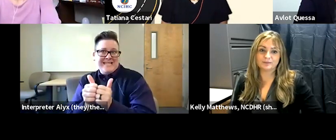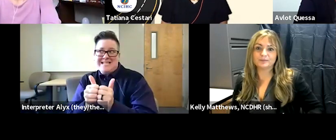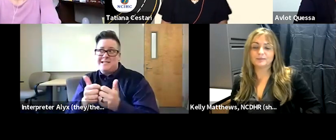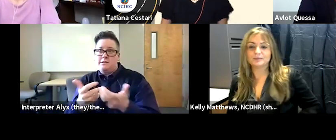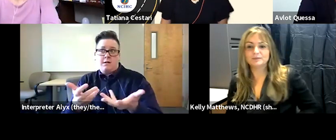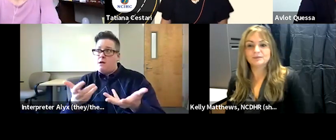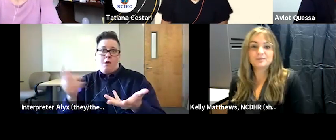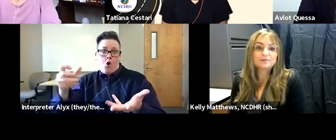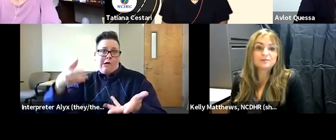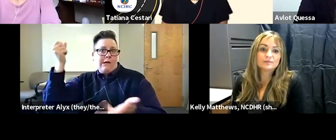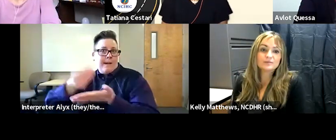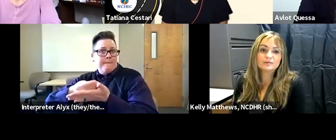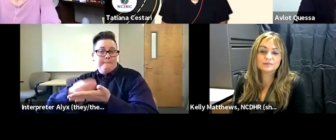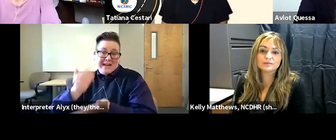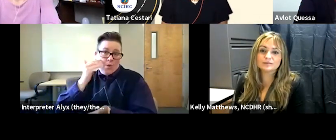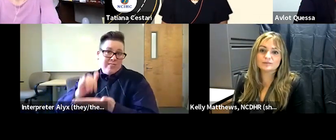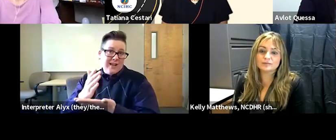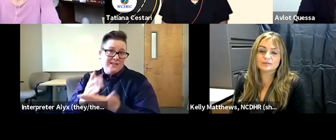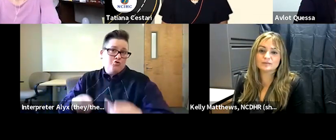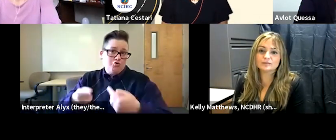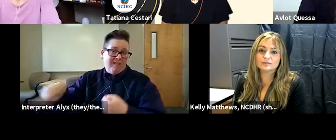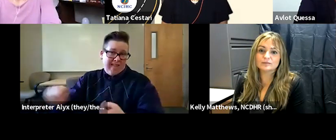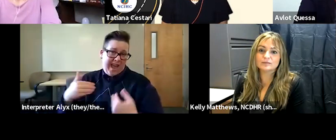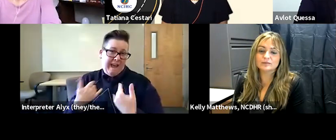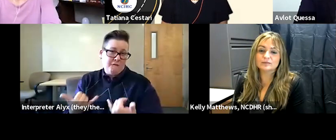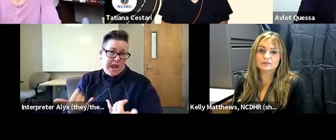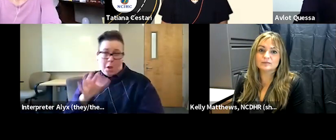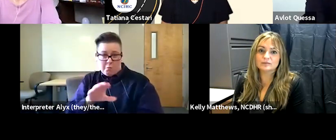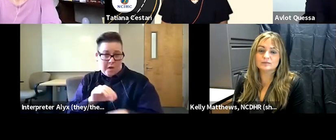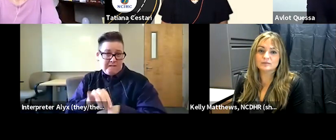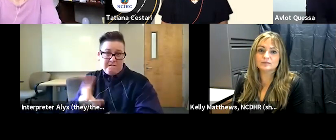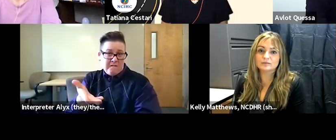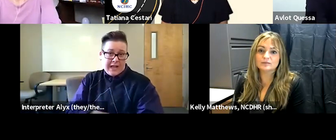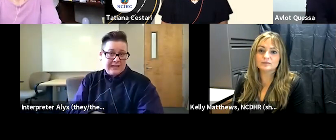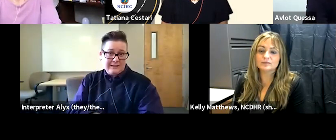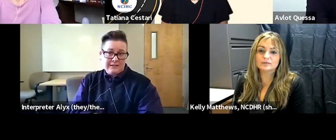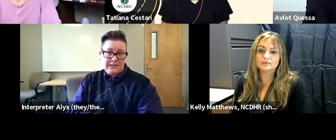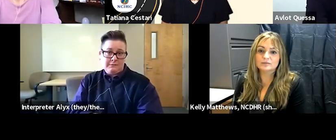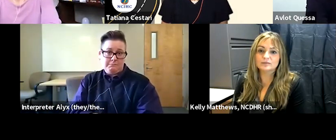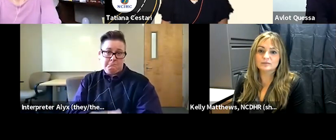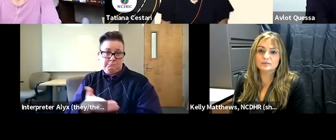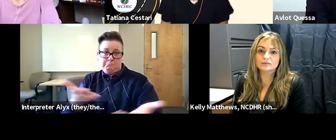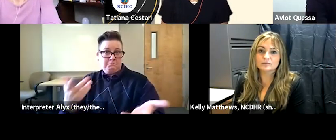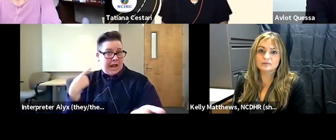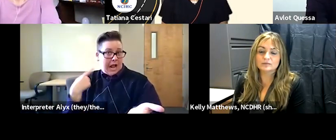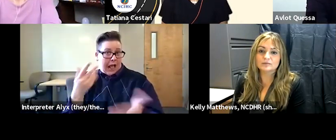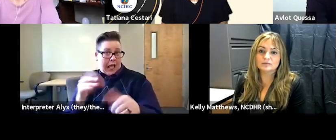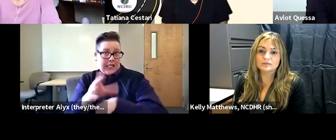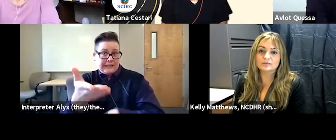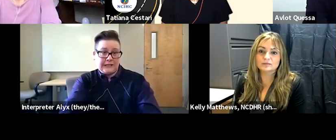the struggles uh people may have um and we can start with kelly